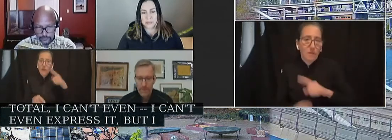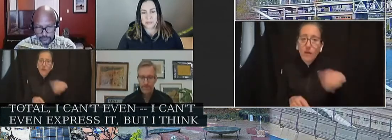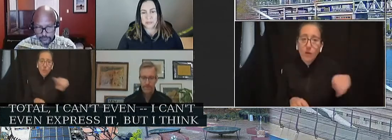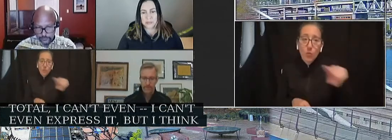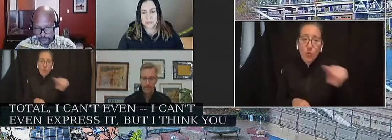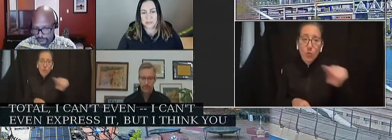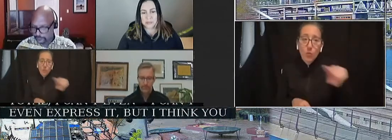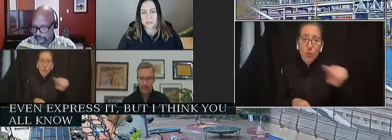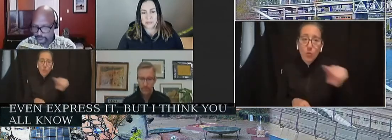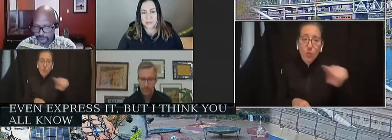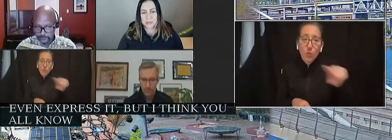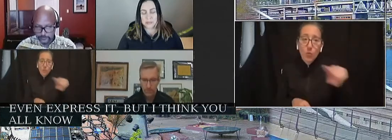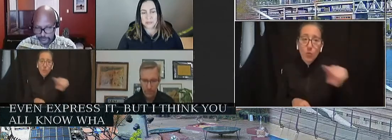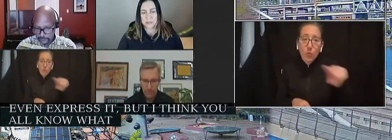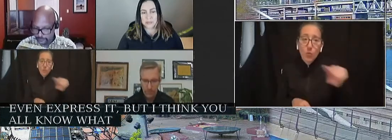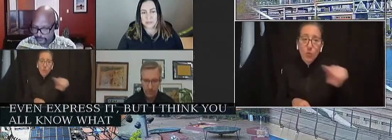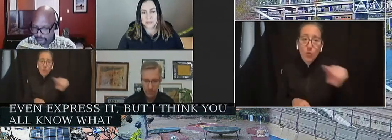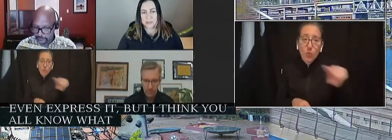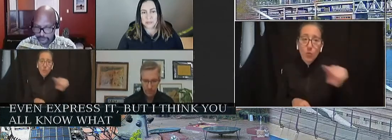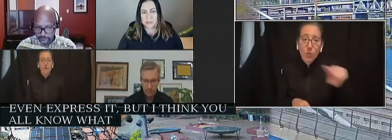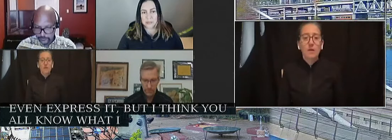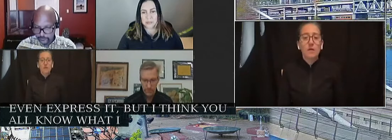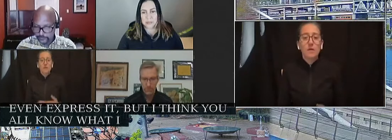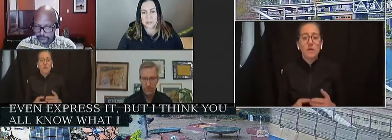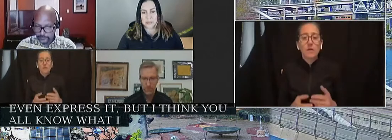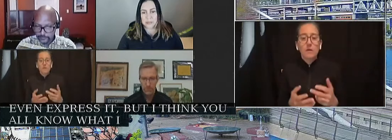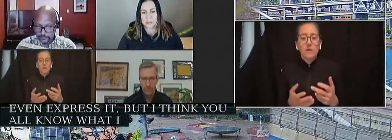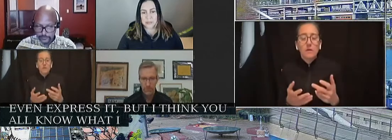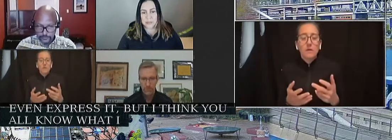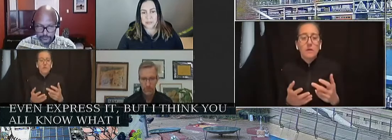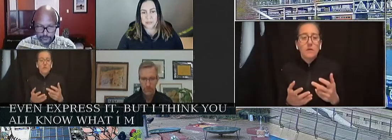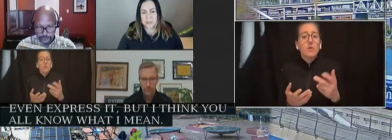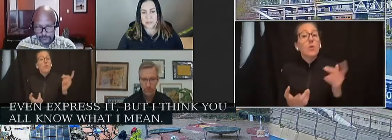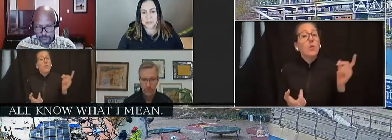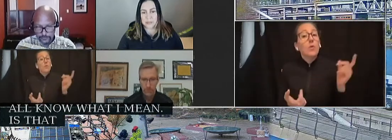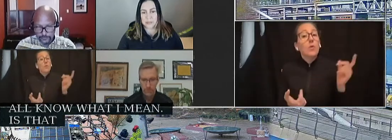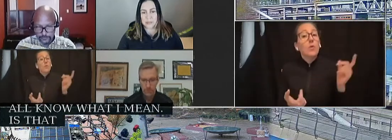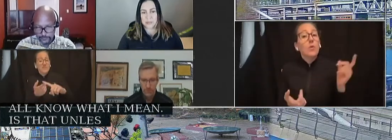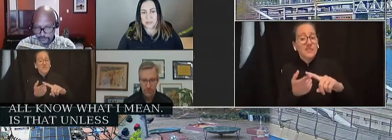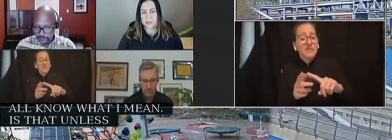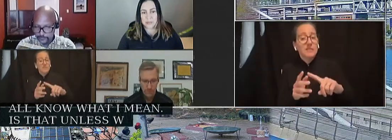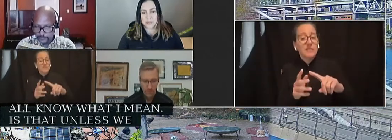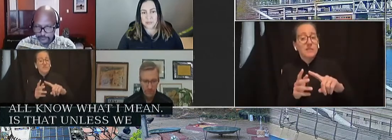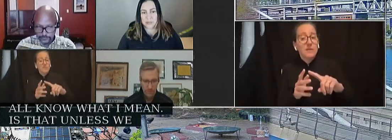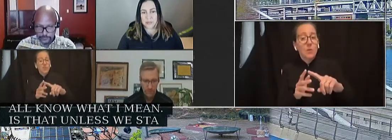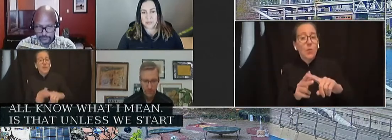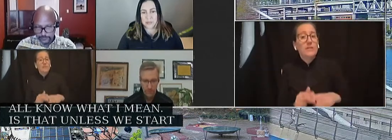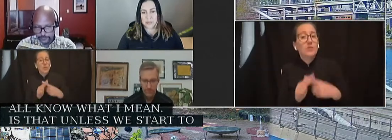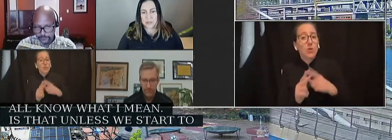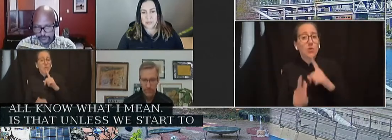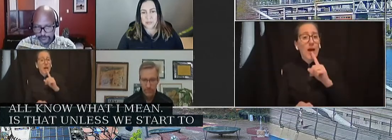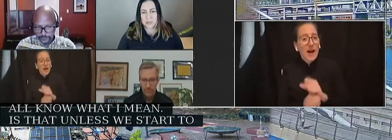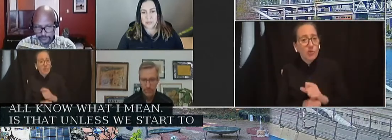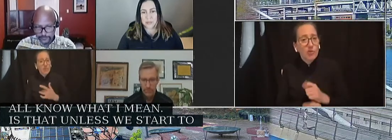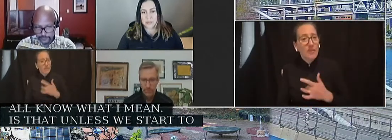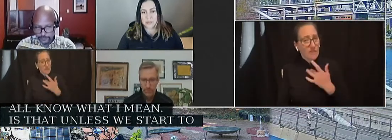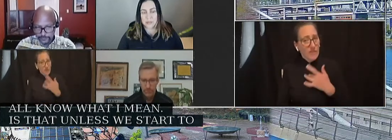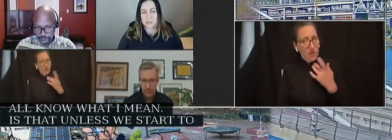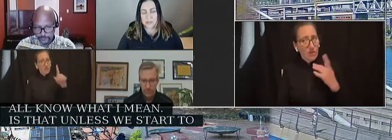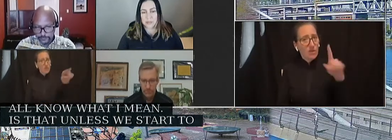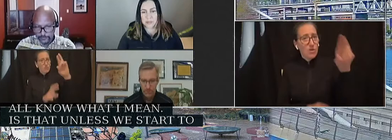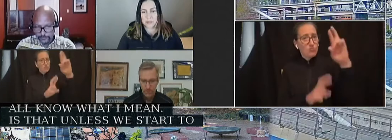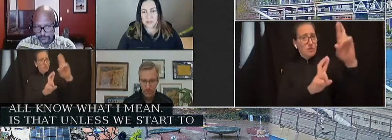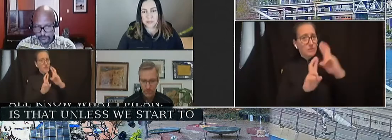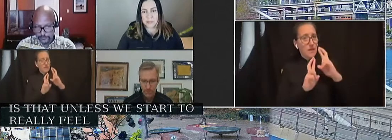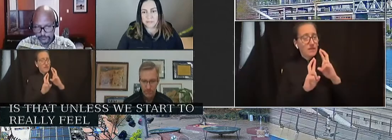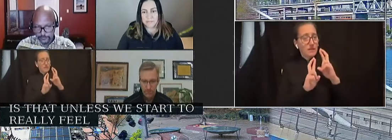what I mean, is that unless we start to really feel respected, and